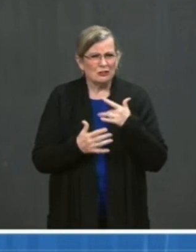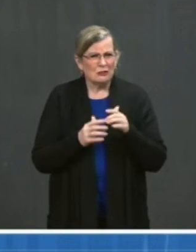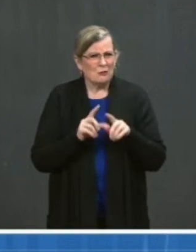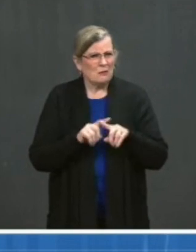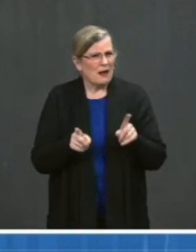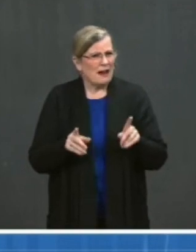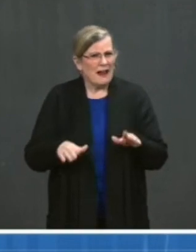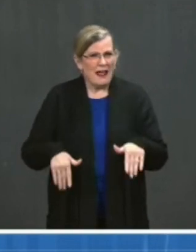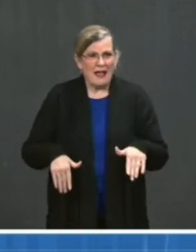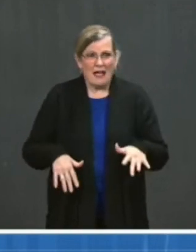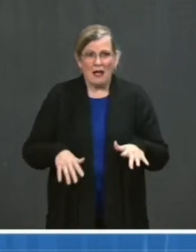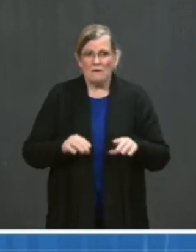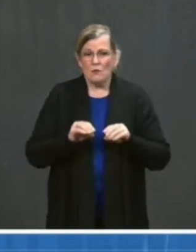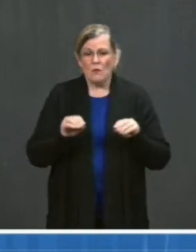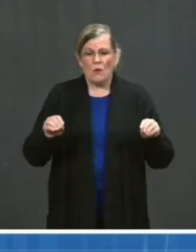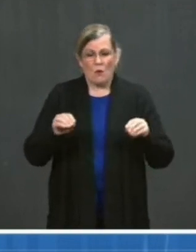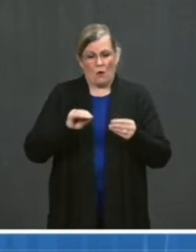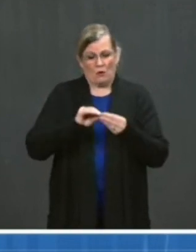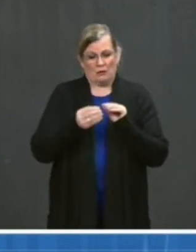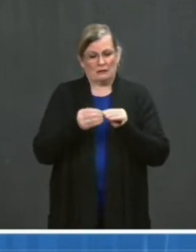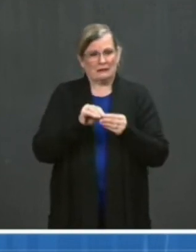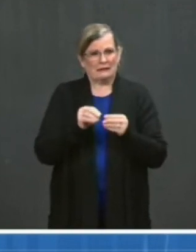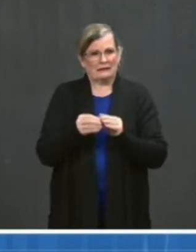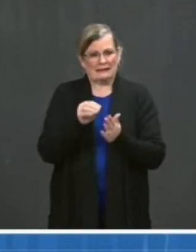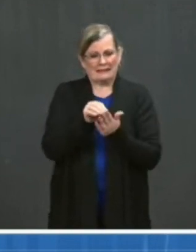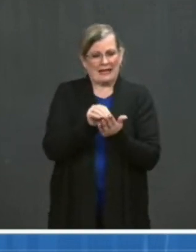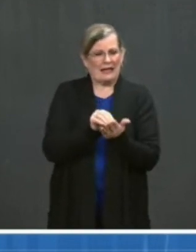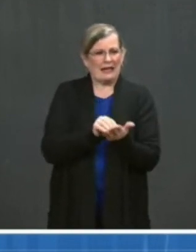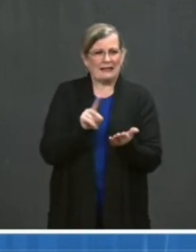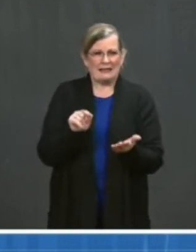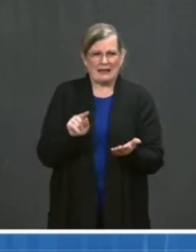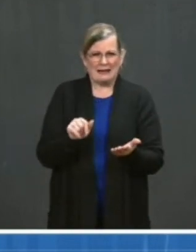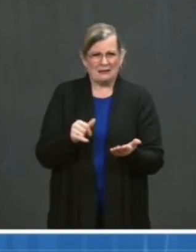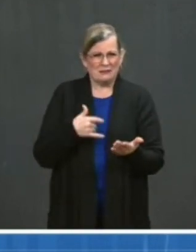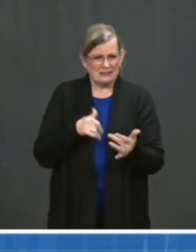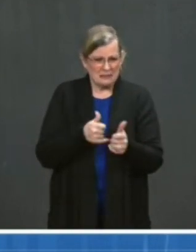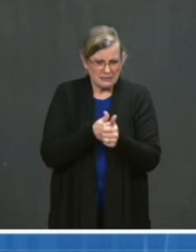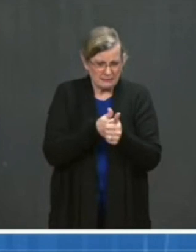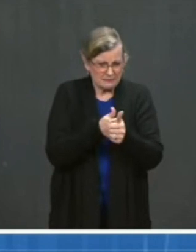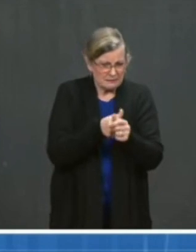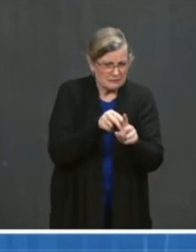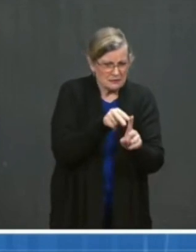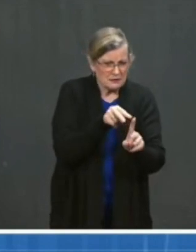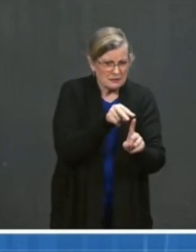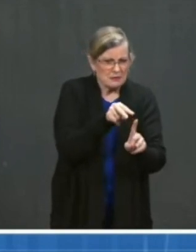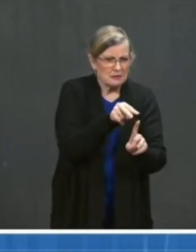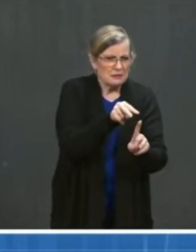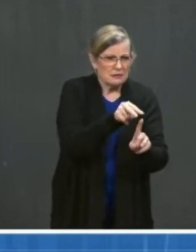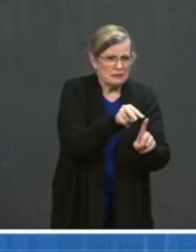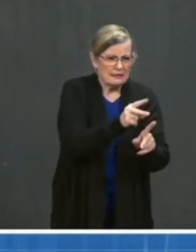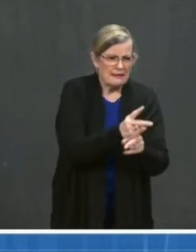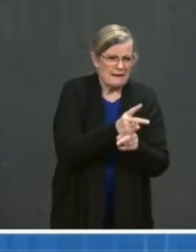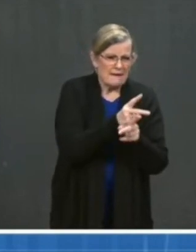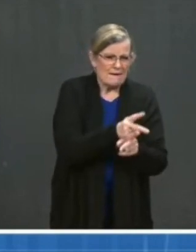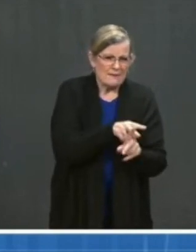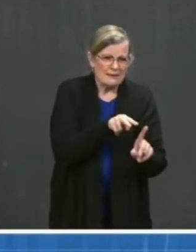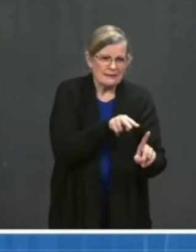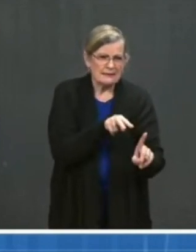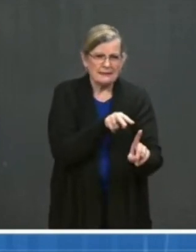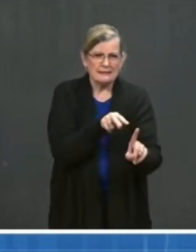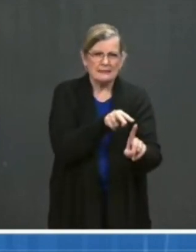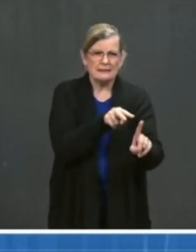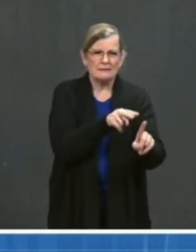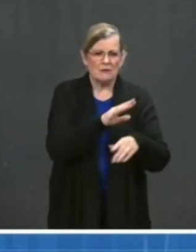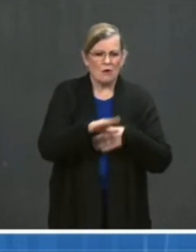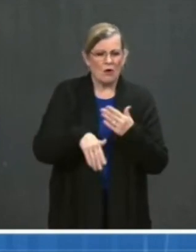remain a carefully followed variant of interest. I want to acknowledge today that providing guidance in the midst